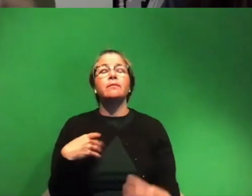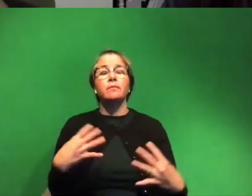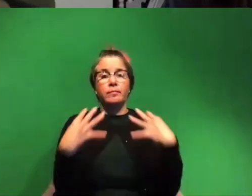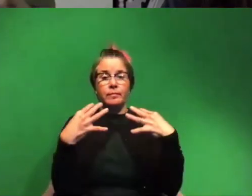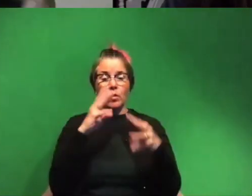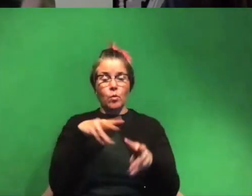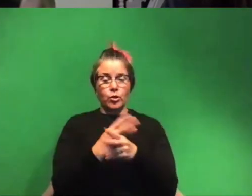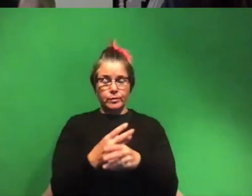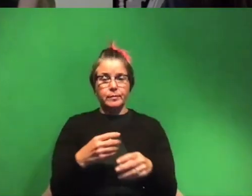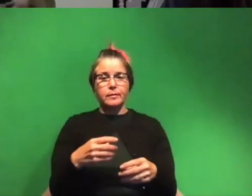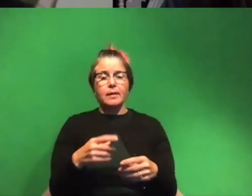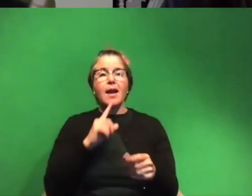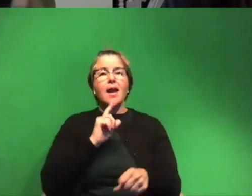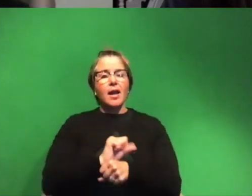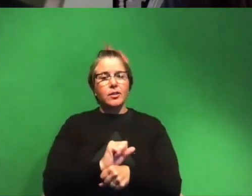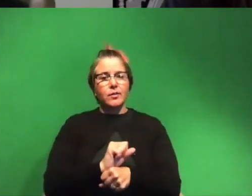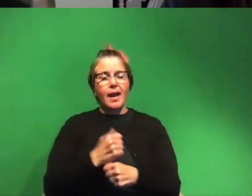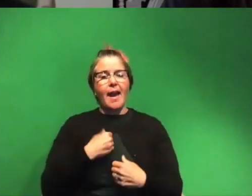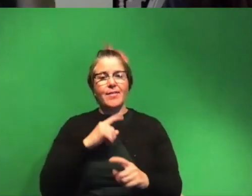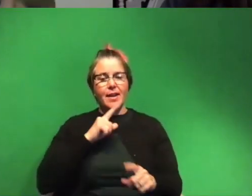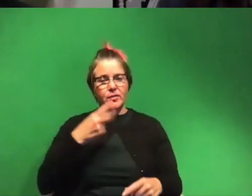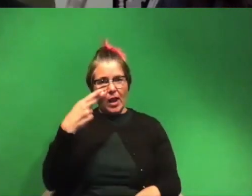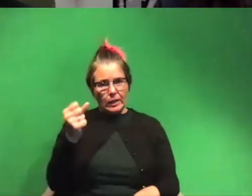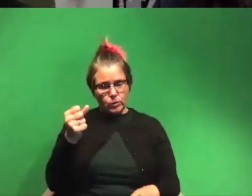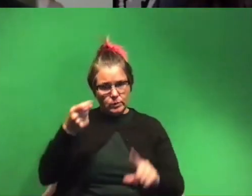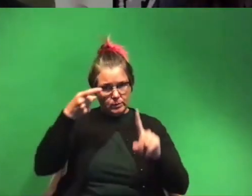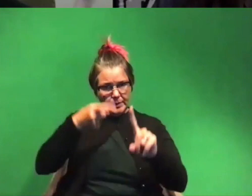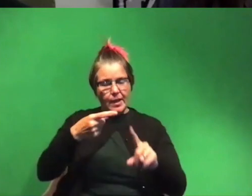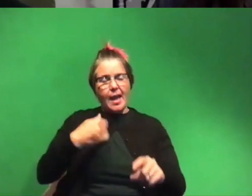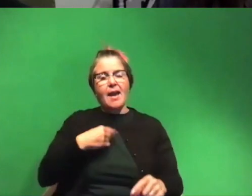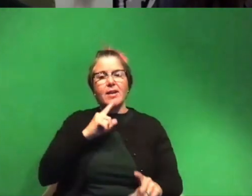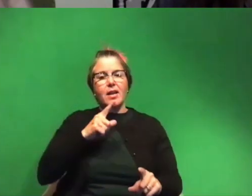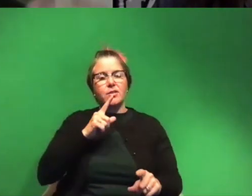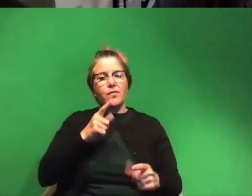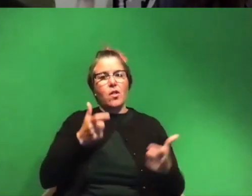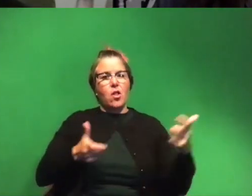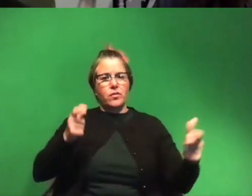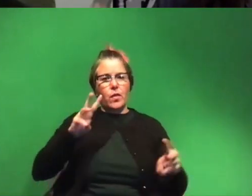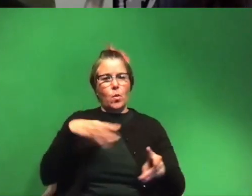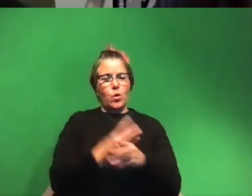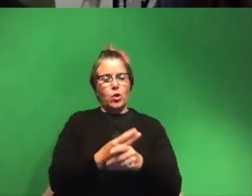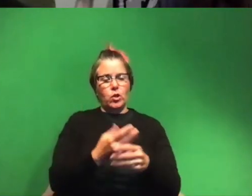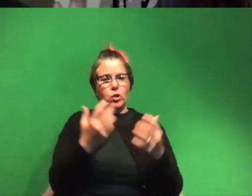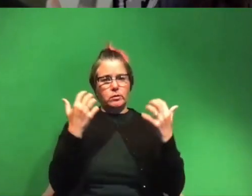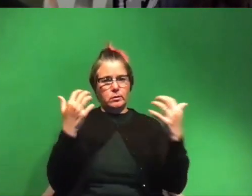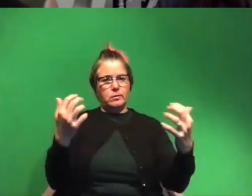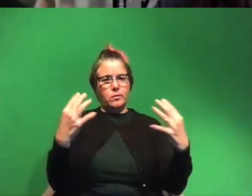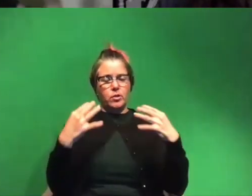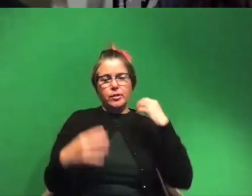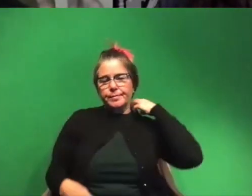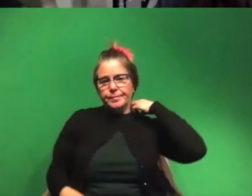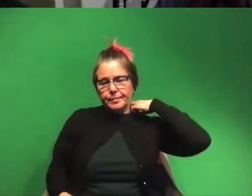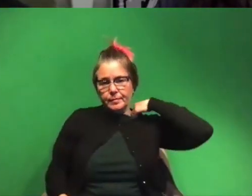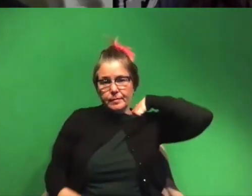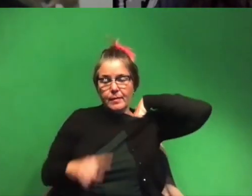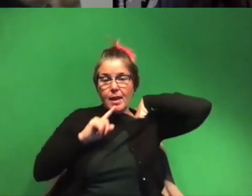because i i actually have an answer for high schoolers specifically but then i also have an answer for the larger world or like the larger world community um my